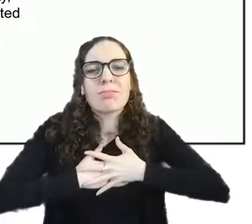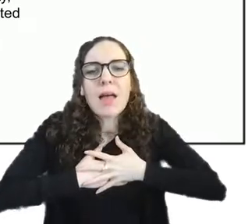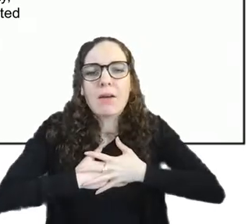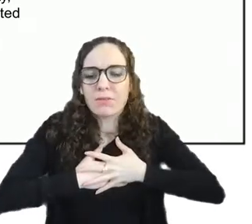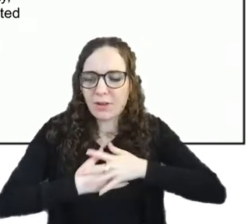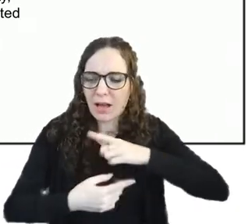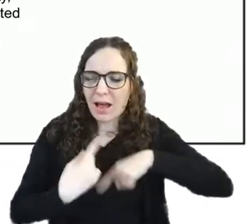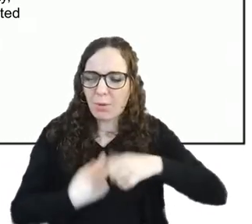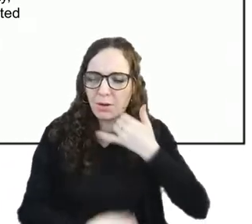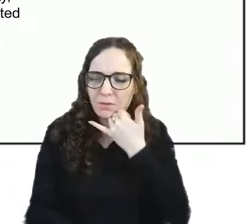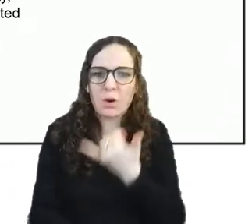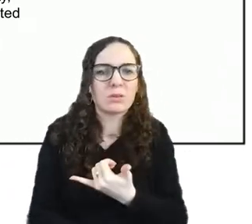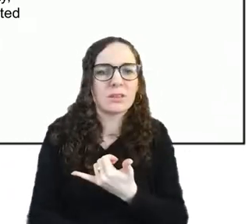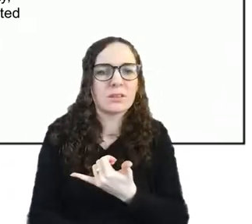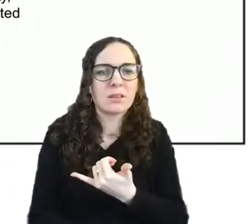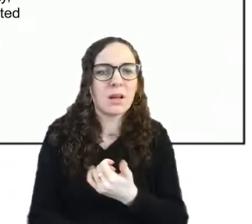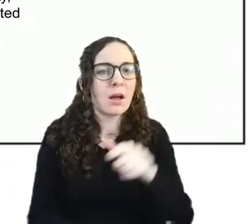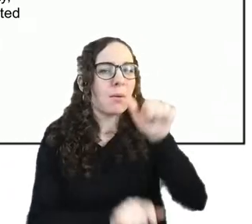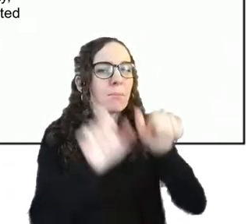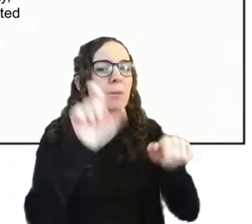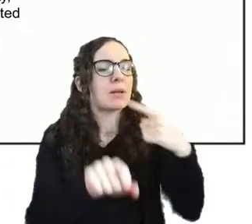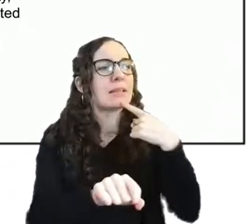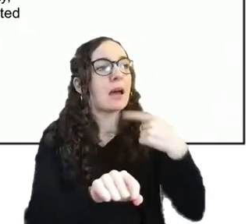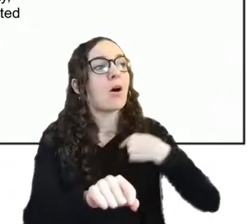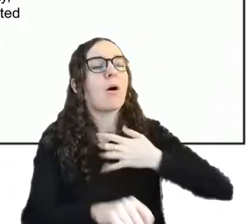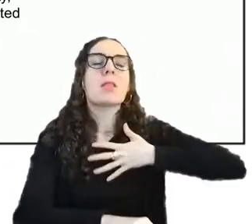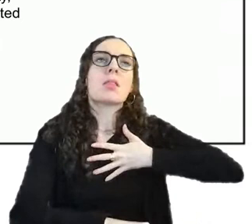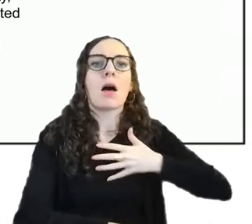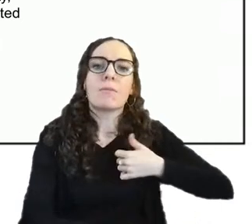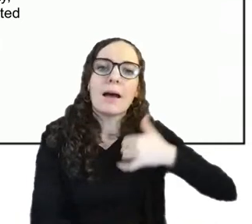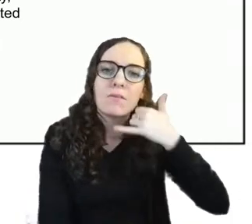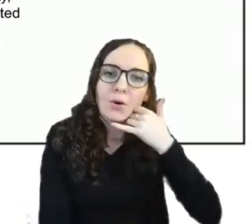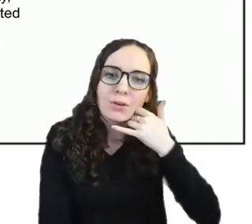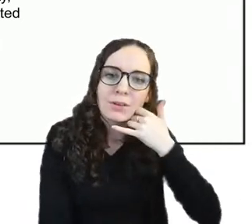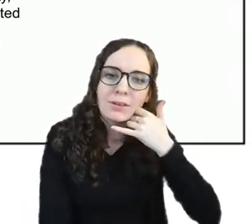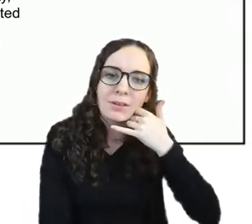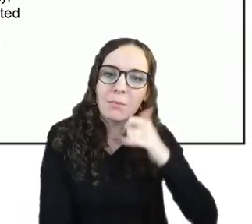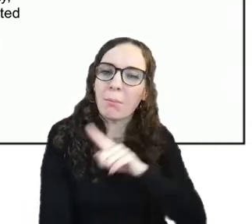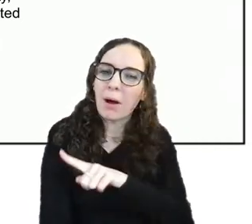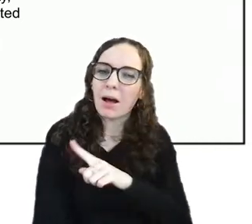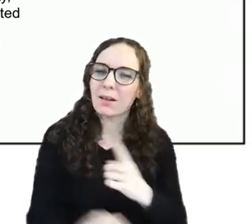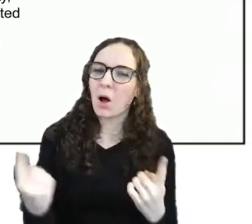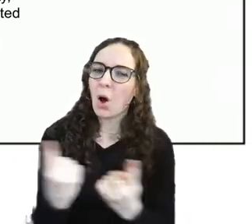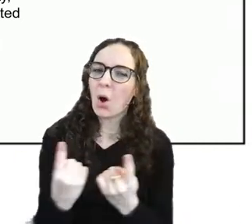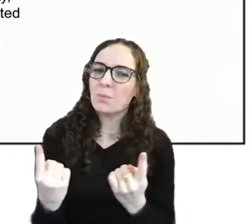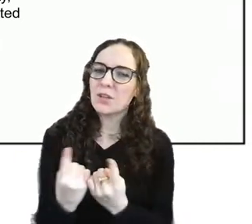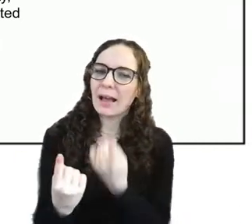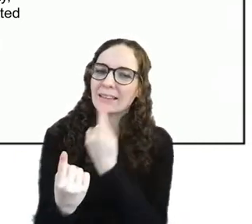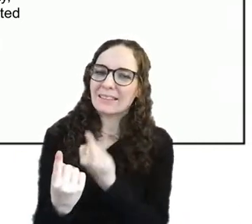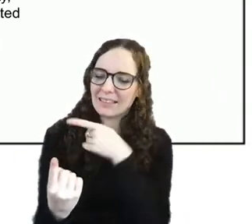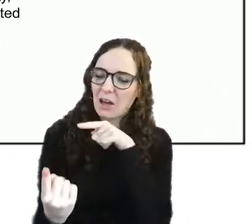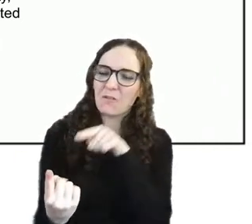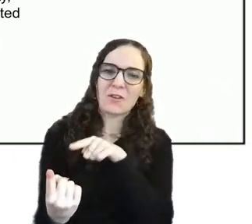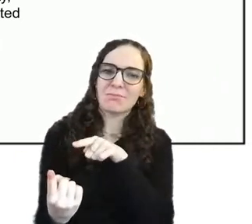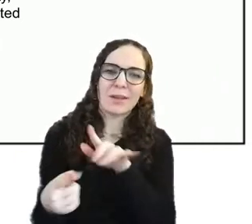the actual object itself i think is kind of void of emotion um